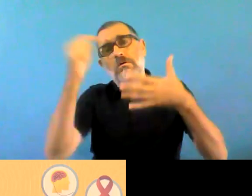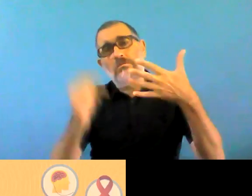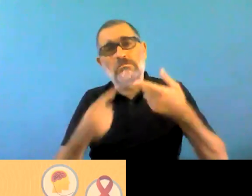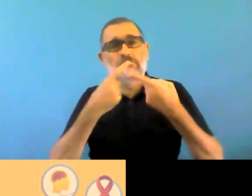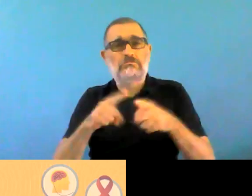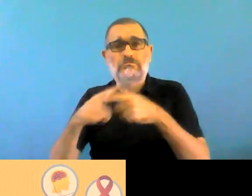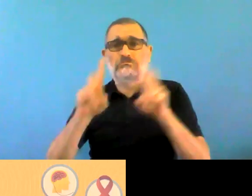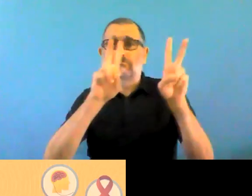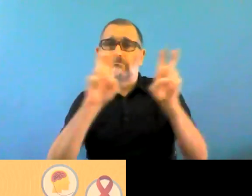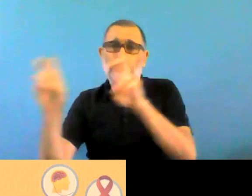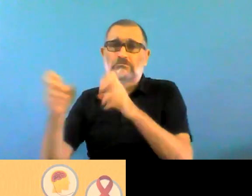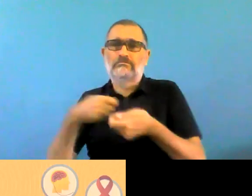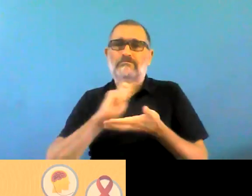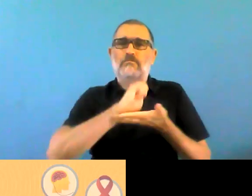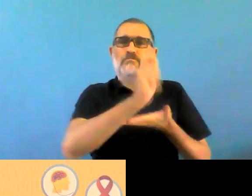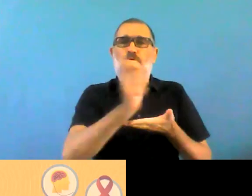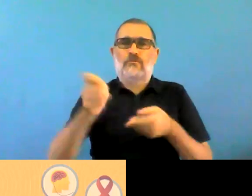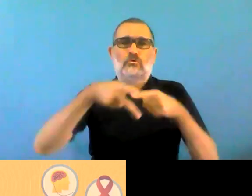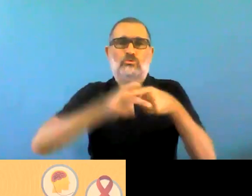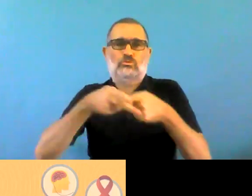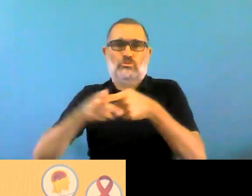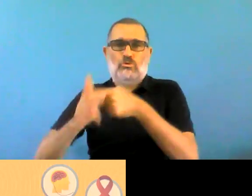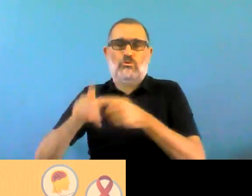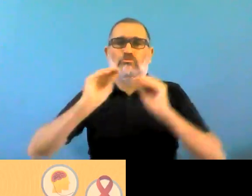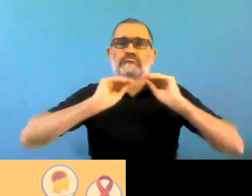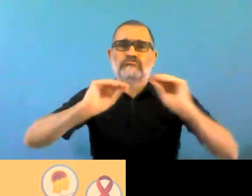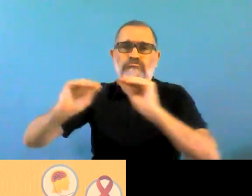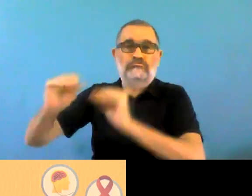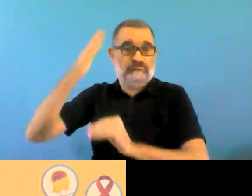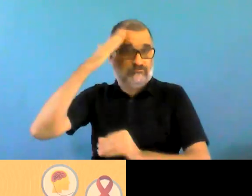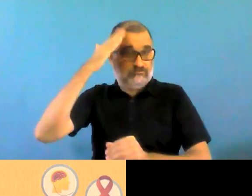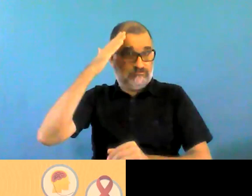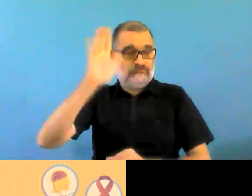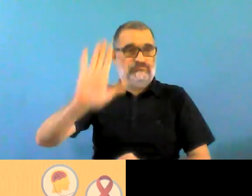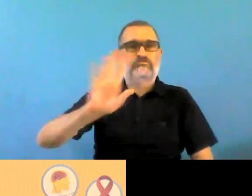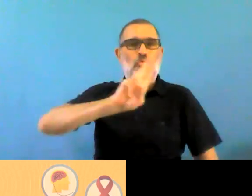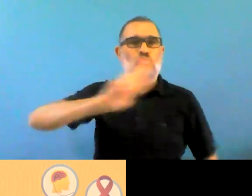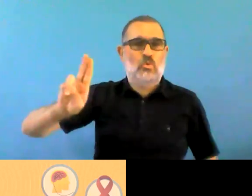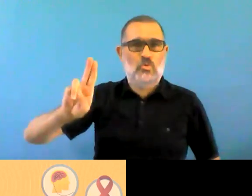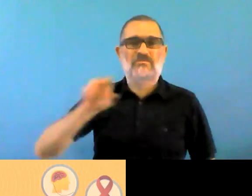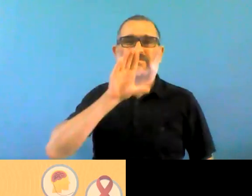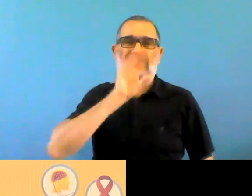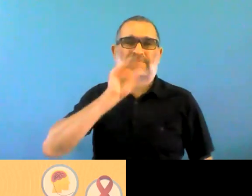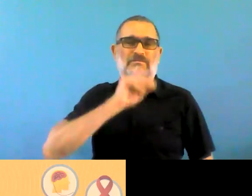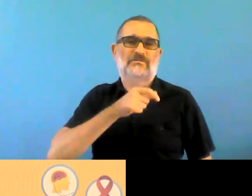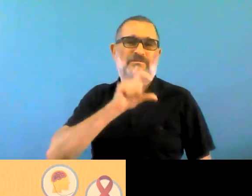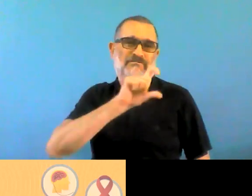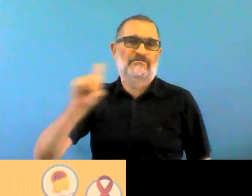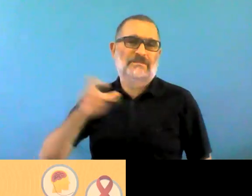I'm talking in English. Okay. I'll continue in English so that the translation is not the best. But